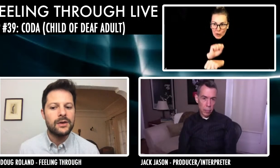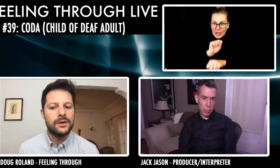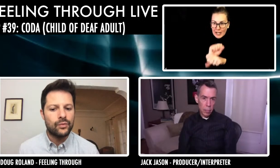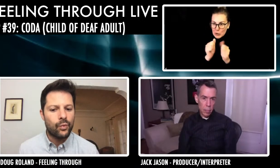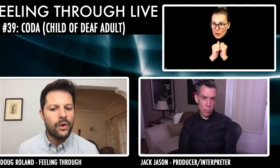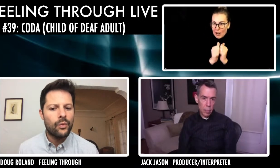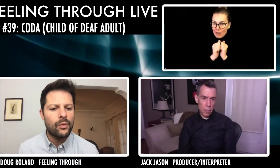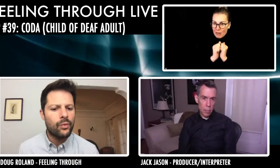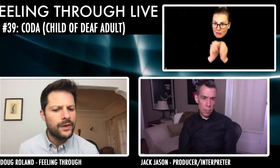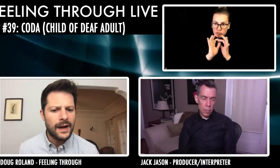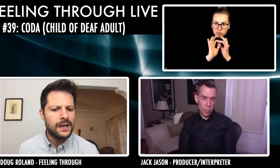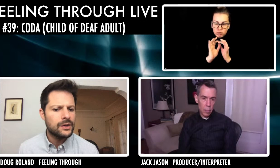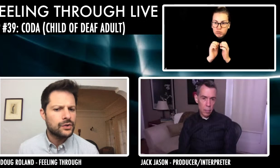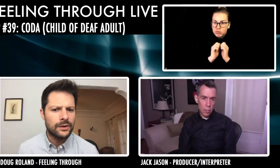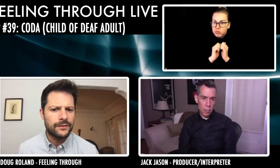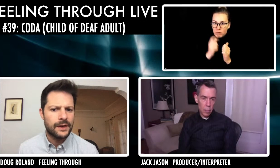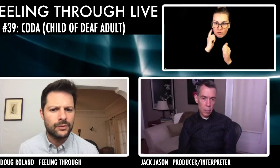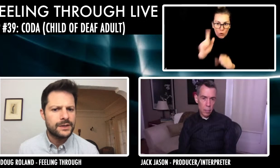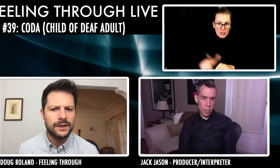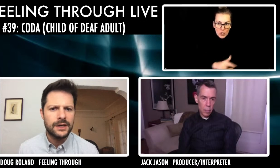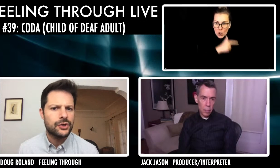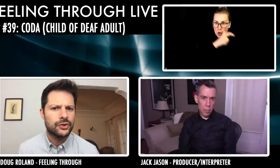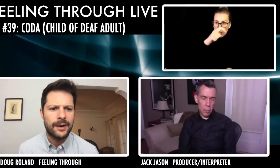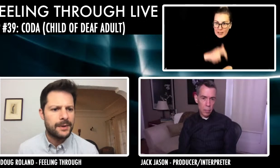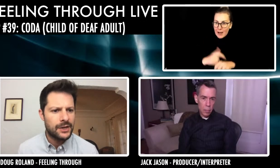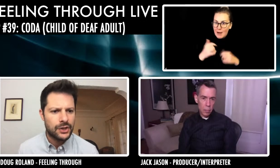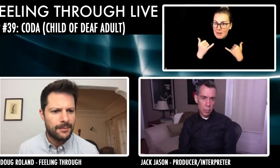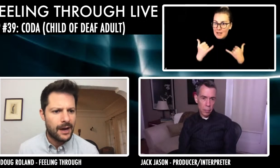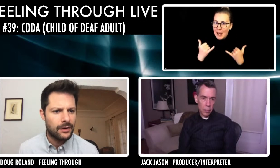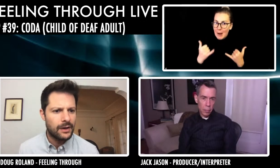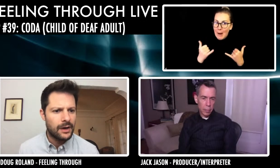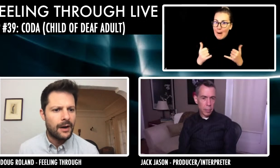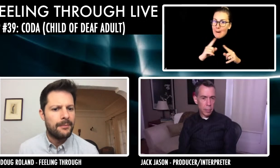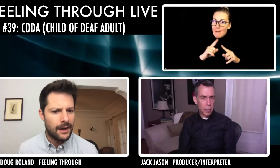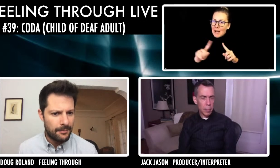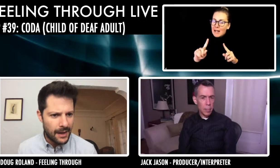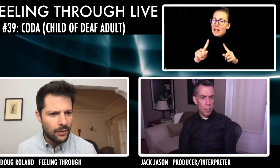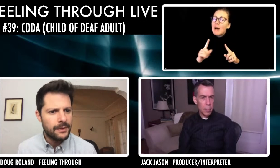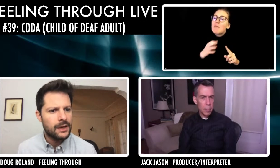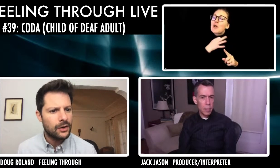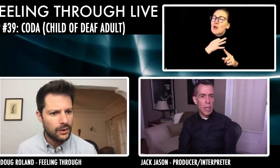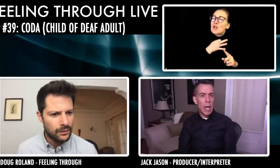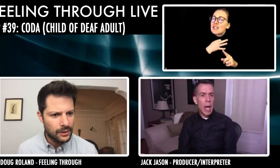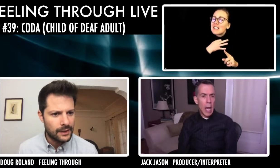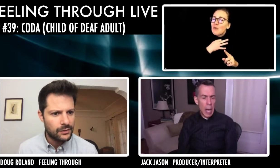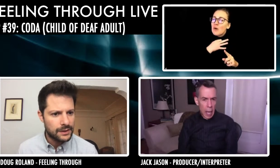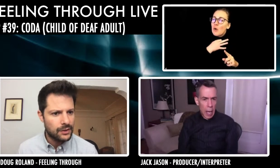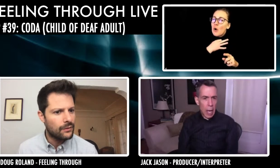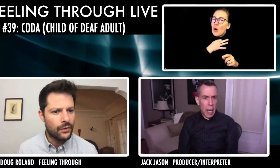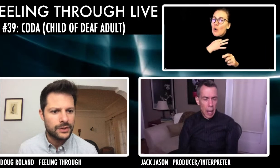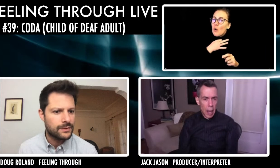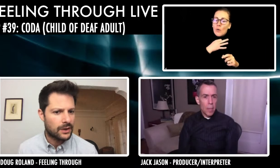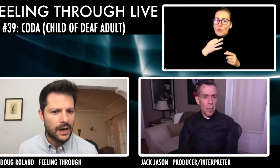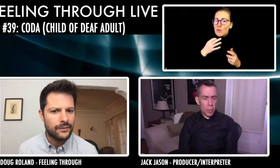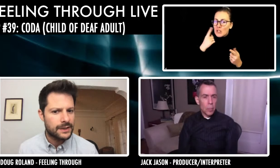what, were there any sort of, was there initial trepidation about a male being her like continual voice or was there conversation